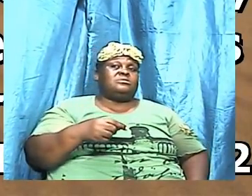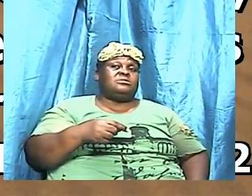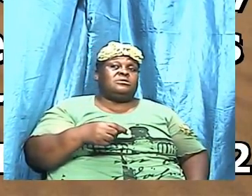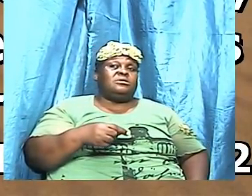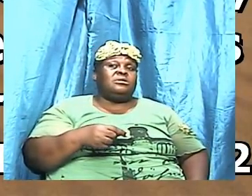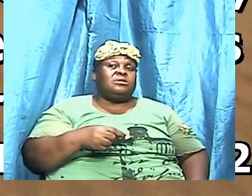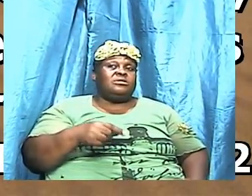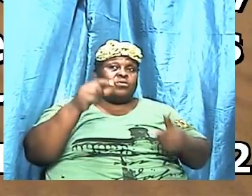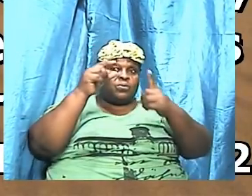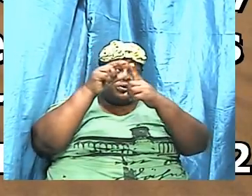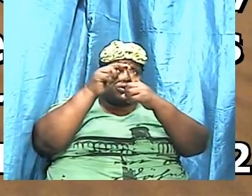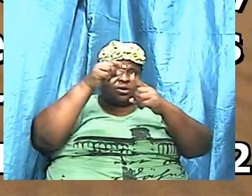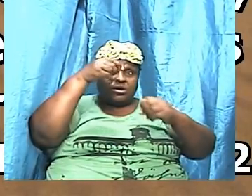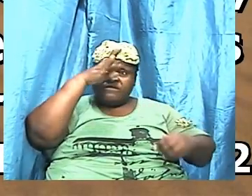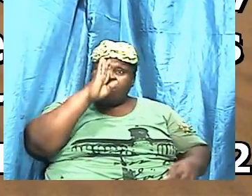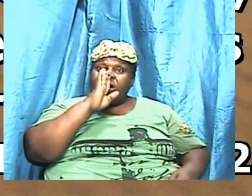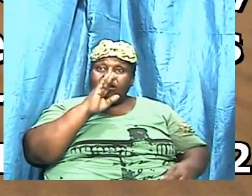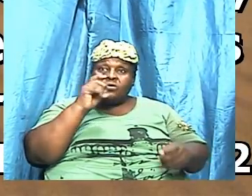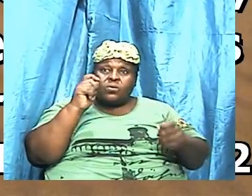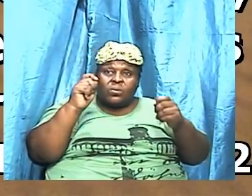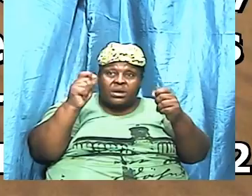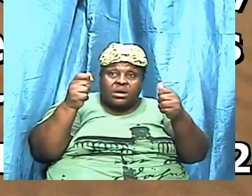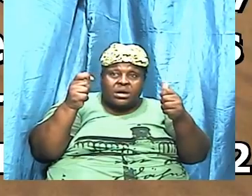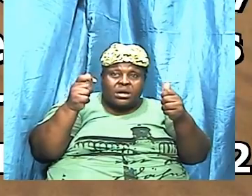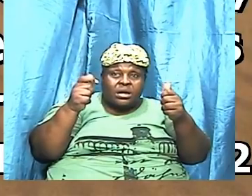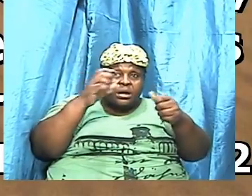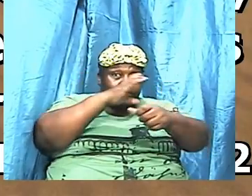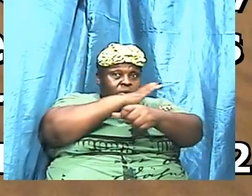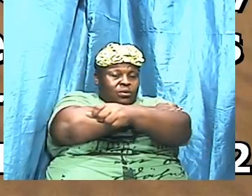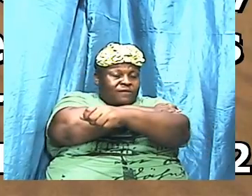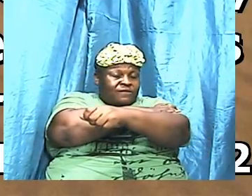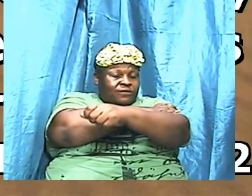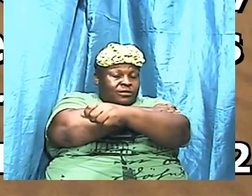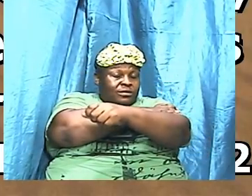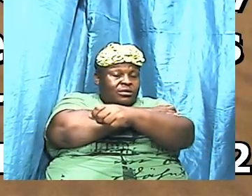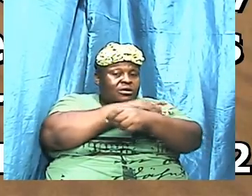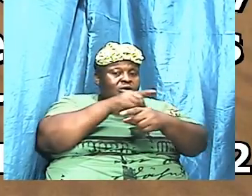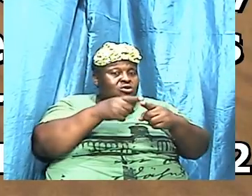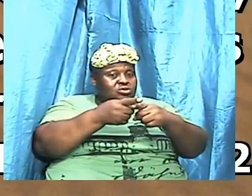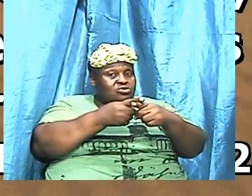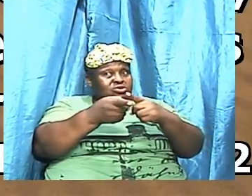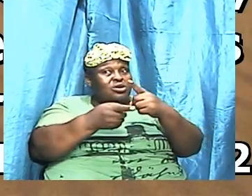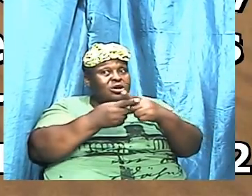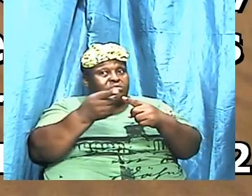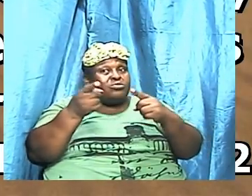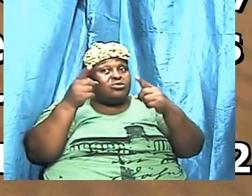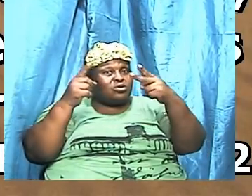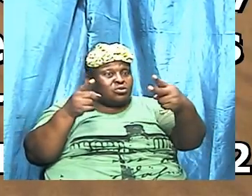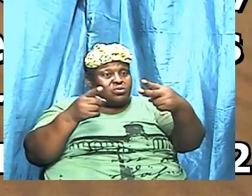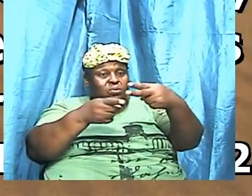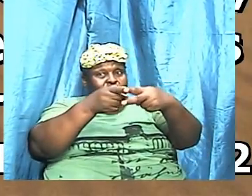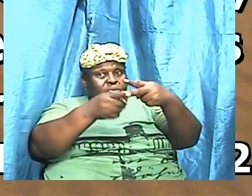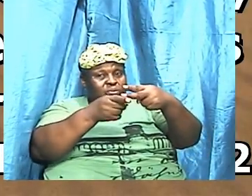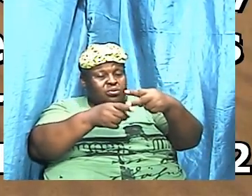The word of God is quick and powerful and sharper than any two-edged